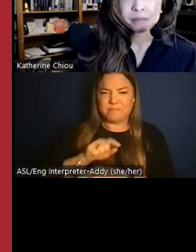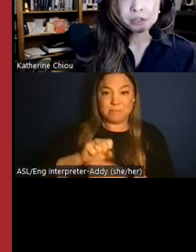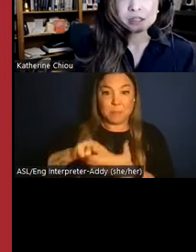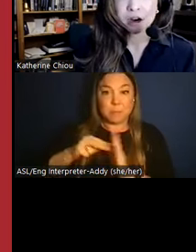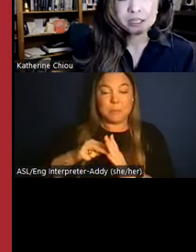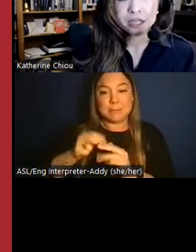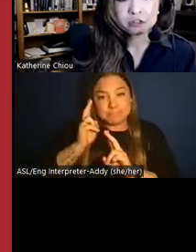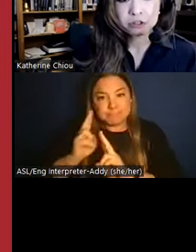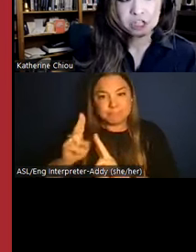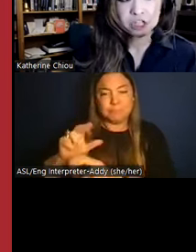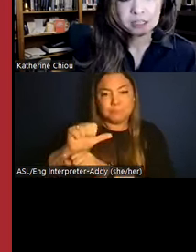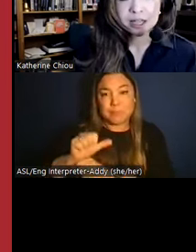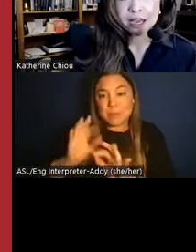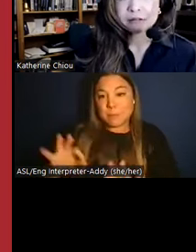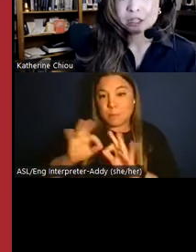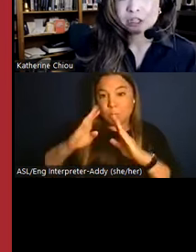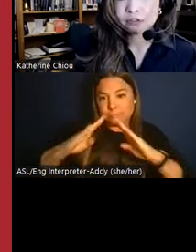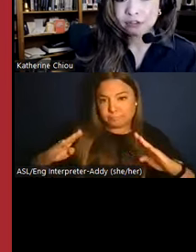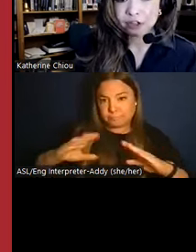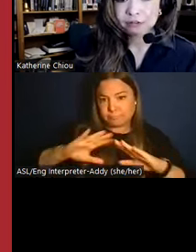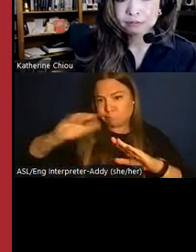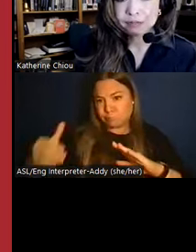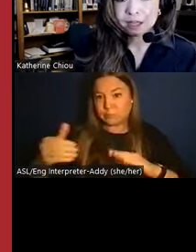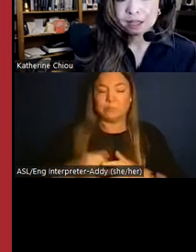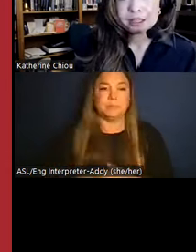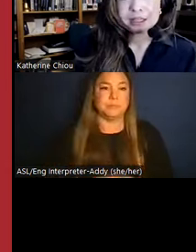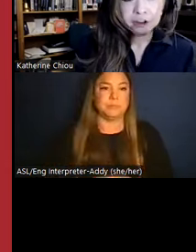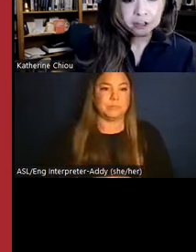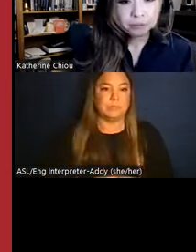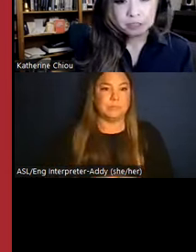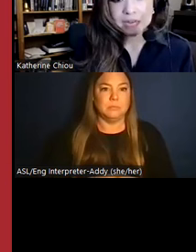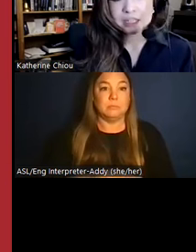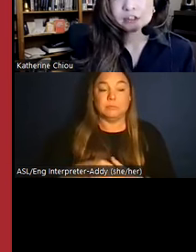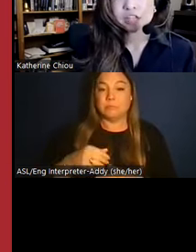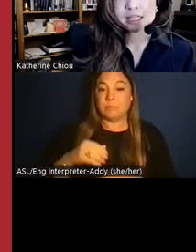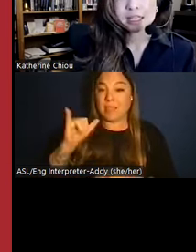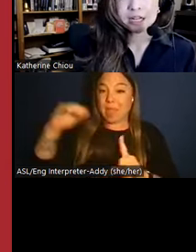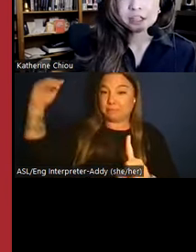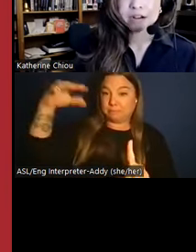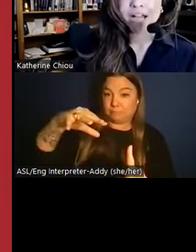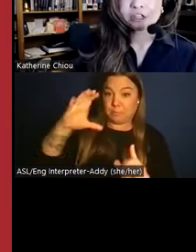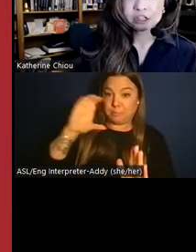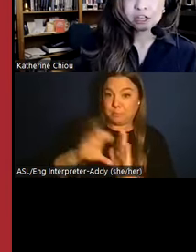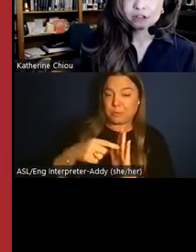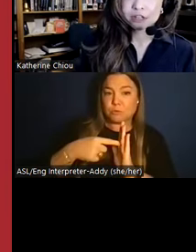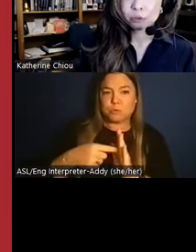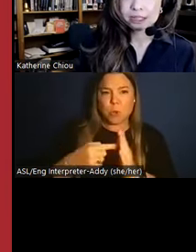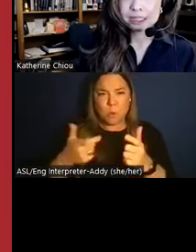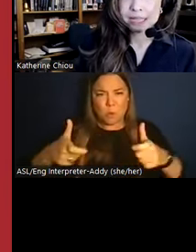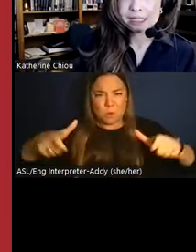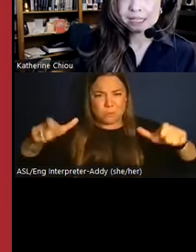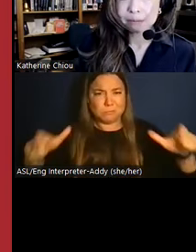to the Moche's architectural genius and religious fervor. This aerial perspective sheds light on the grandeur of their